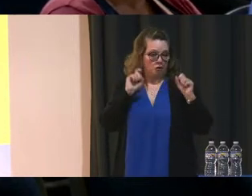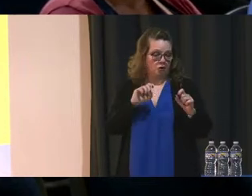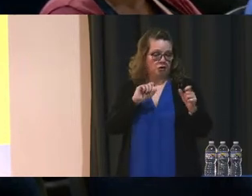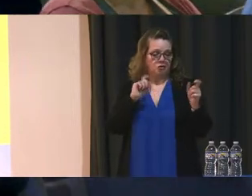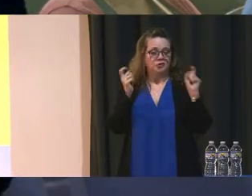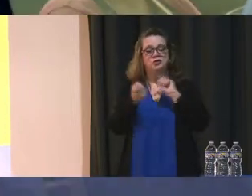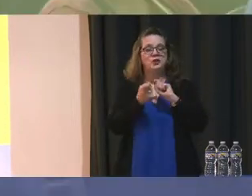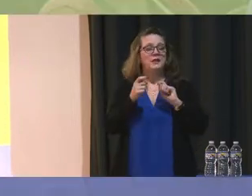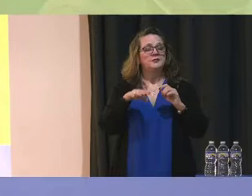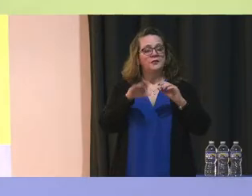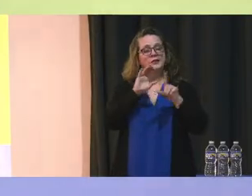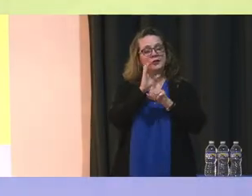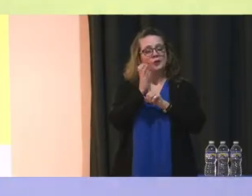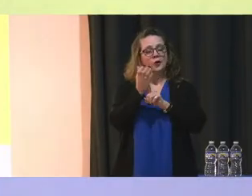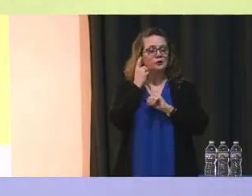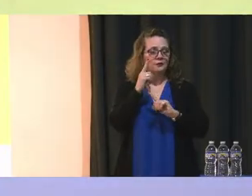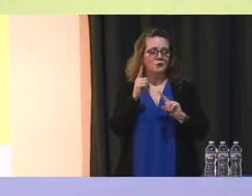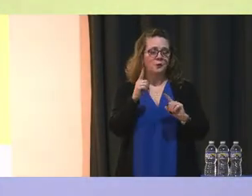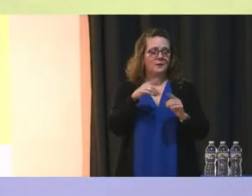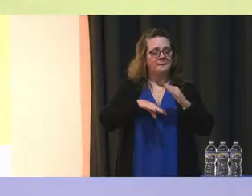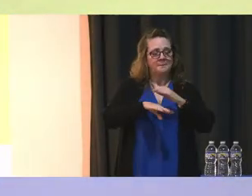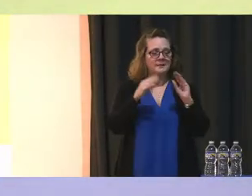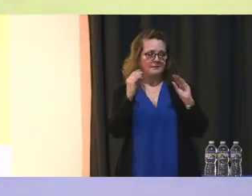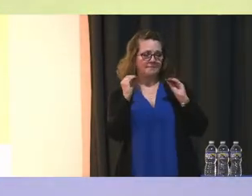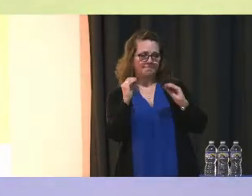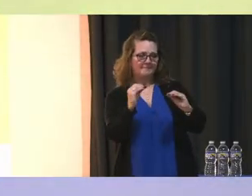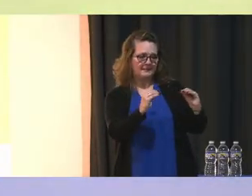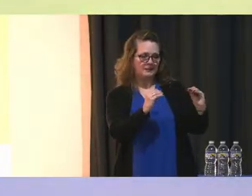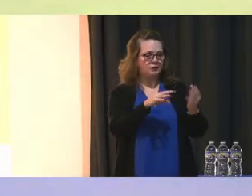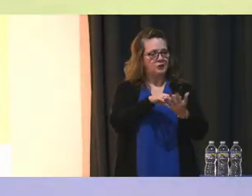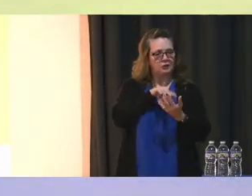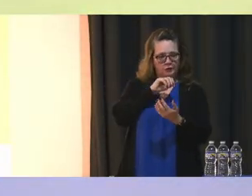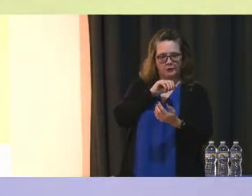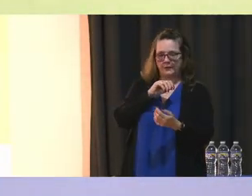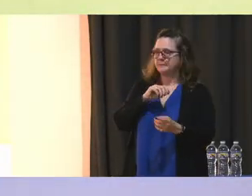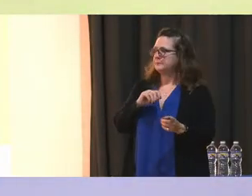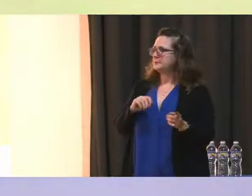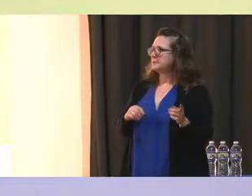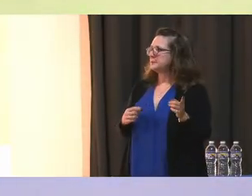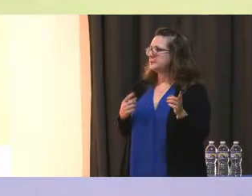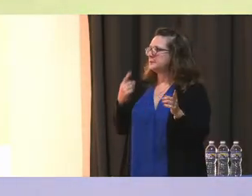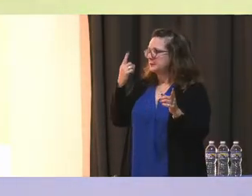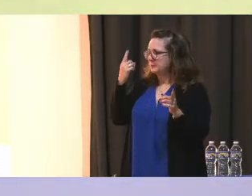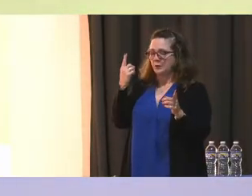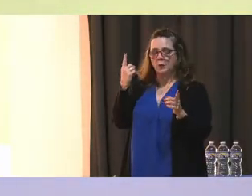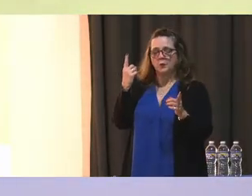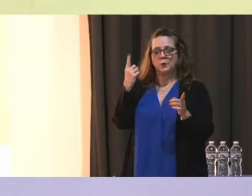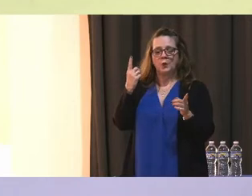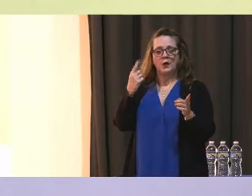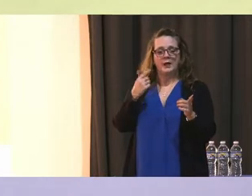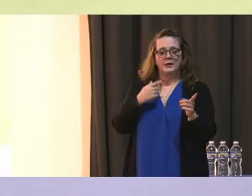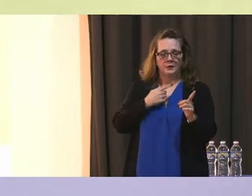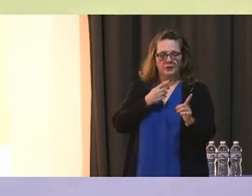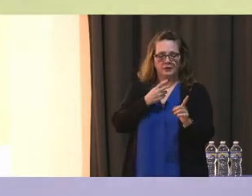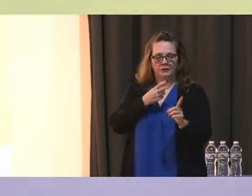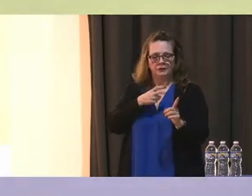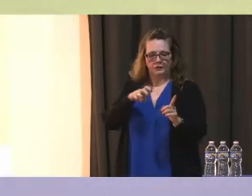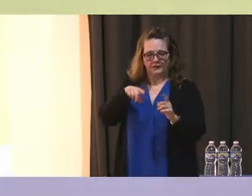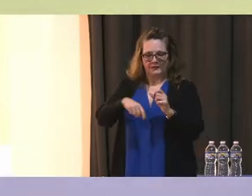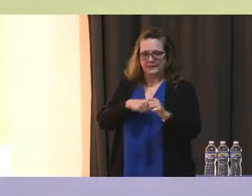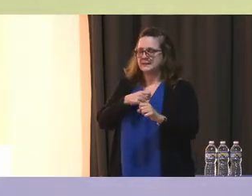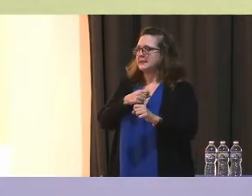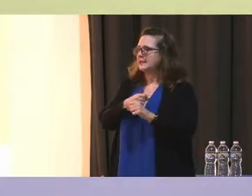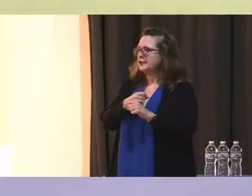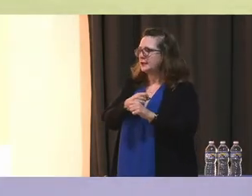Now, one of the things, and thank you for the question, one of the things that we philosophically took a shift with just this year, just